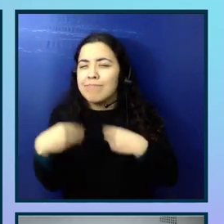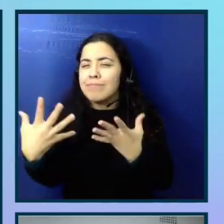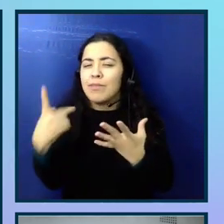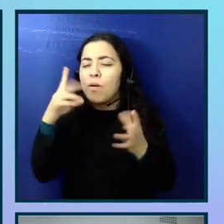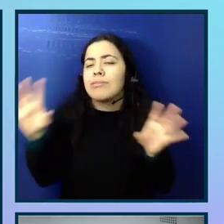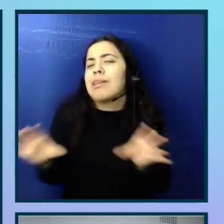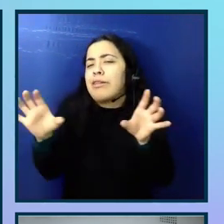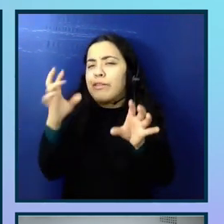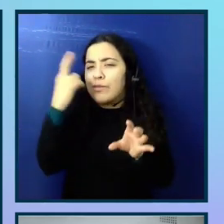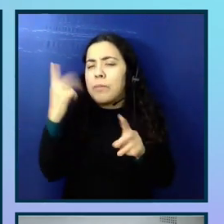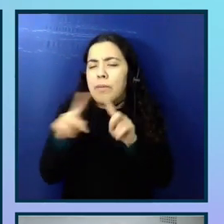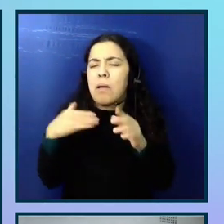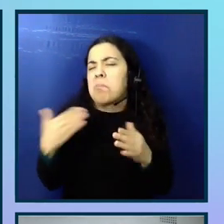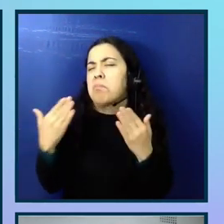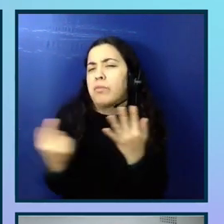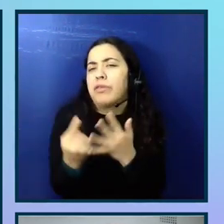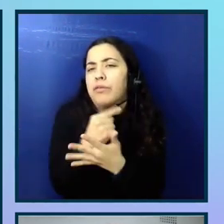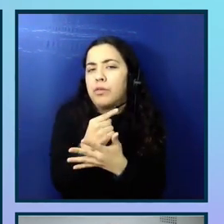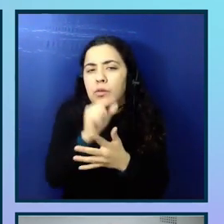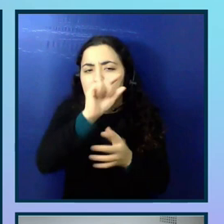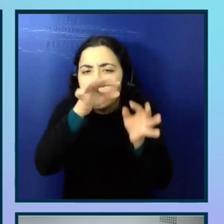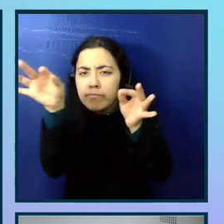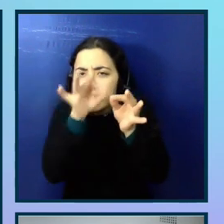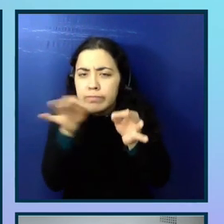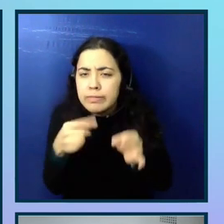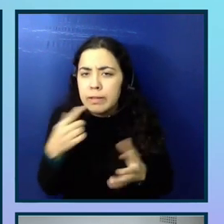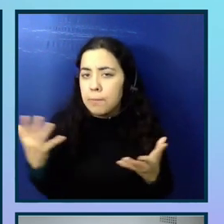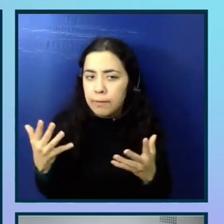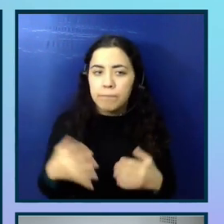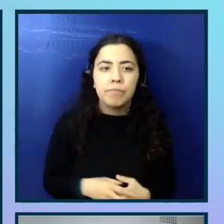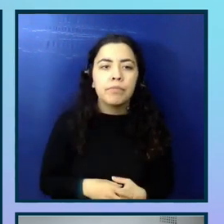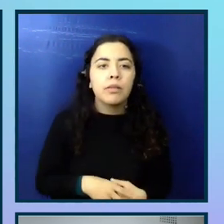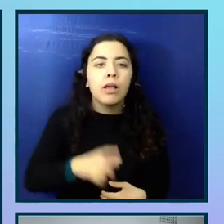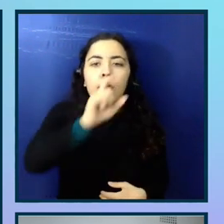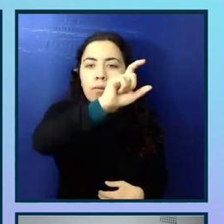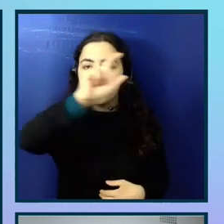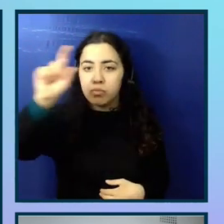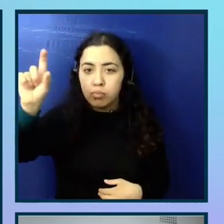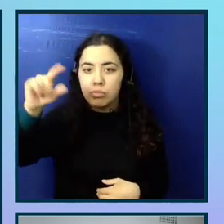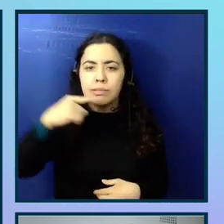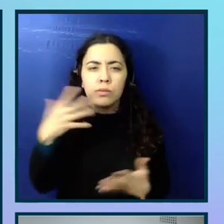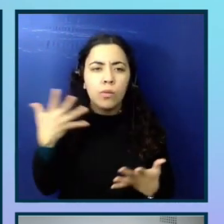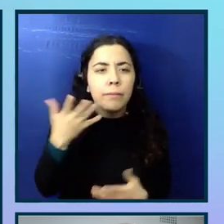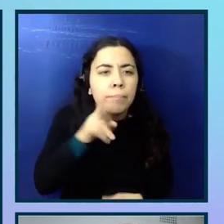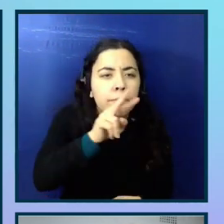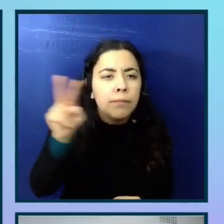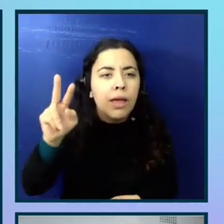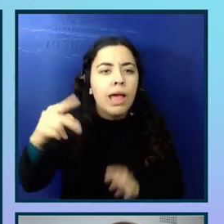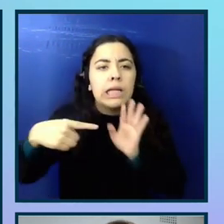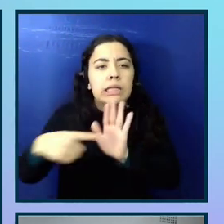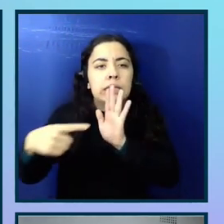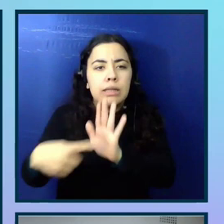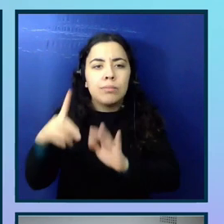reasons, but we'll go through what it says as well. And so in the heading, you can see here, says example, example